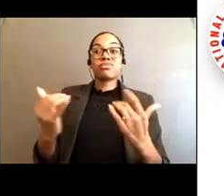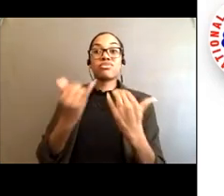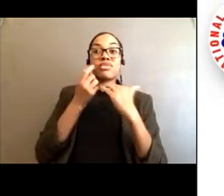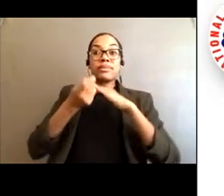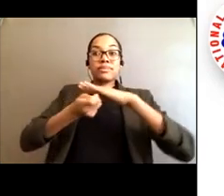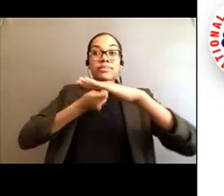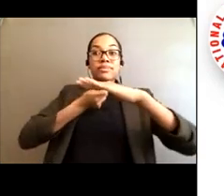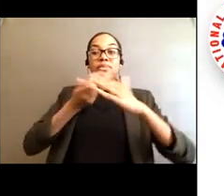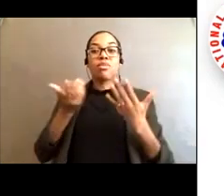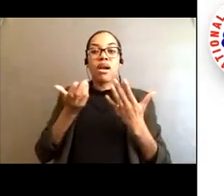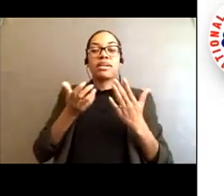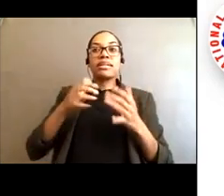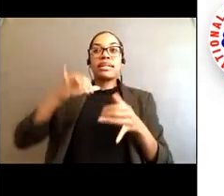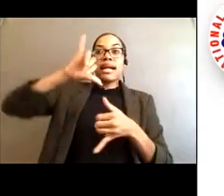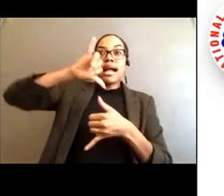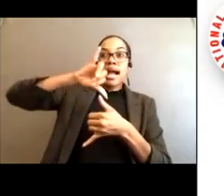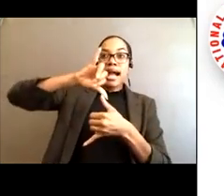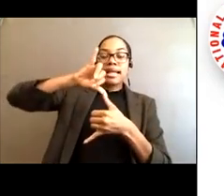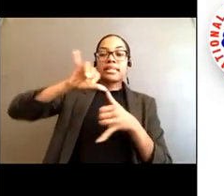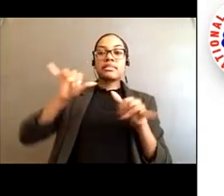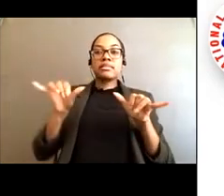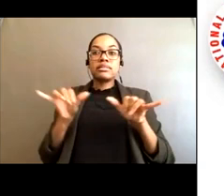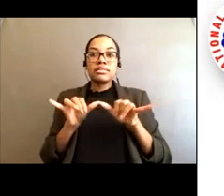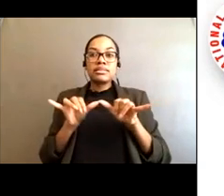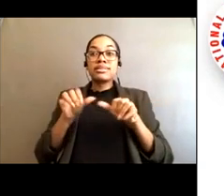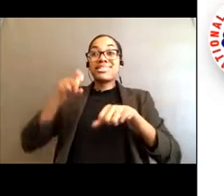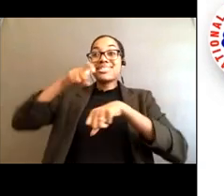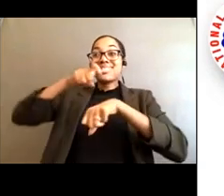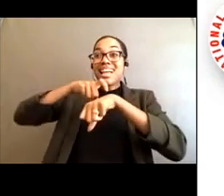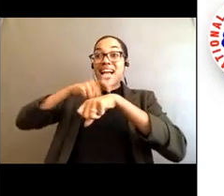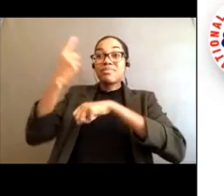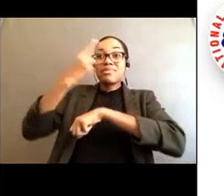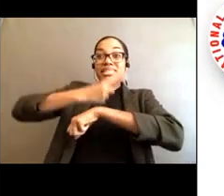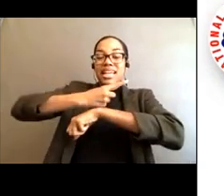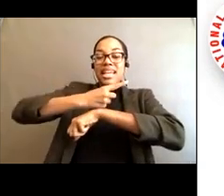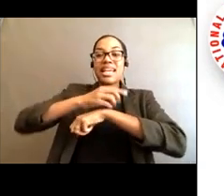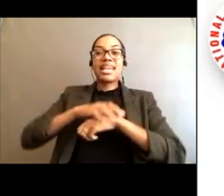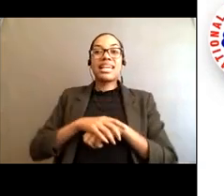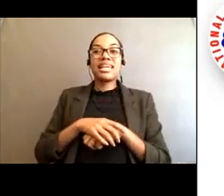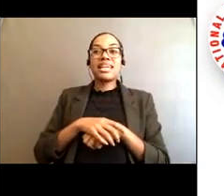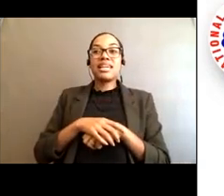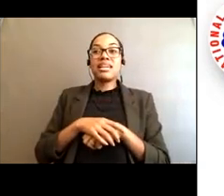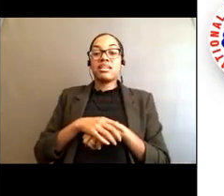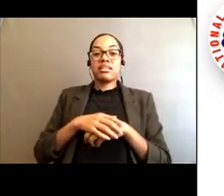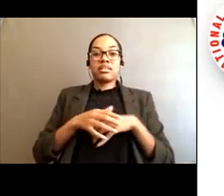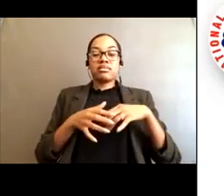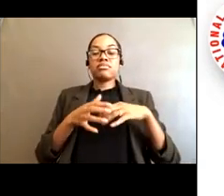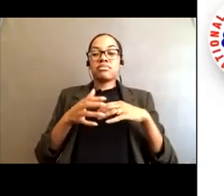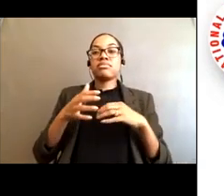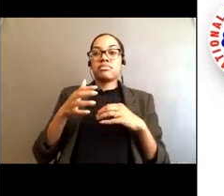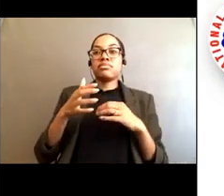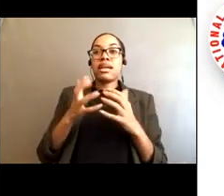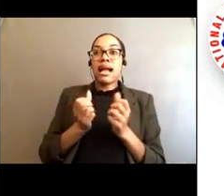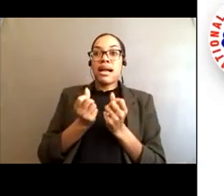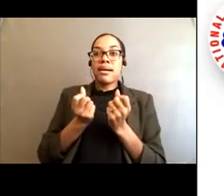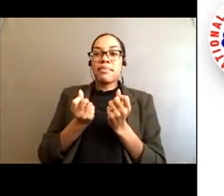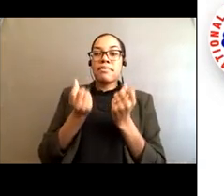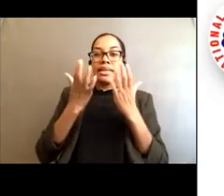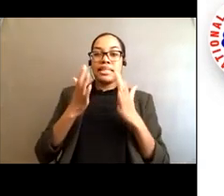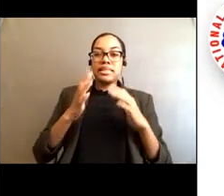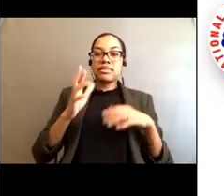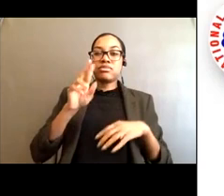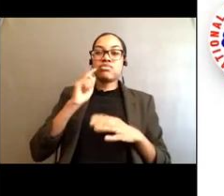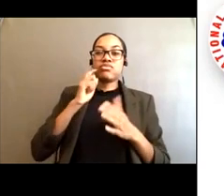period of the waves, and also the angle the waves approach the coastline. Because when we have the conditions in place